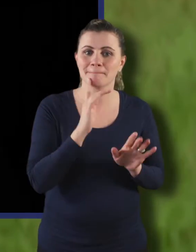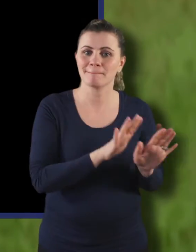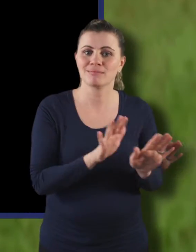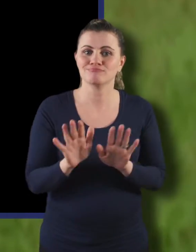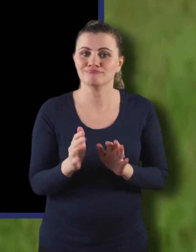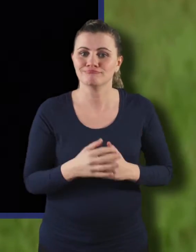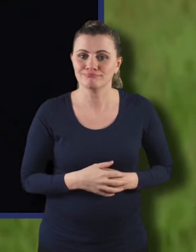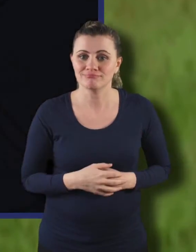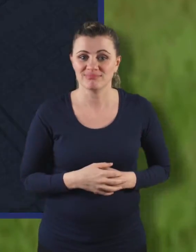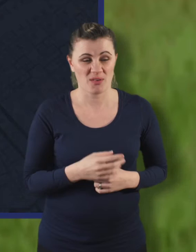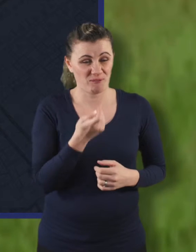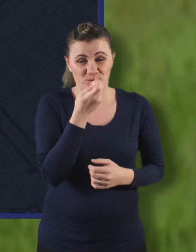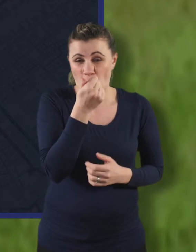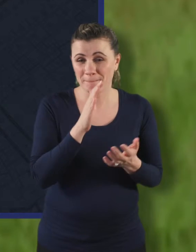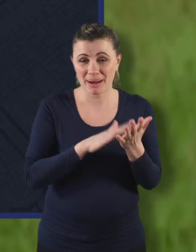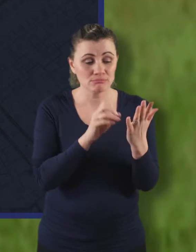start.